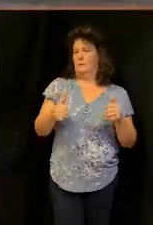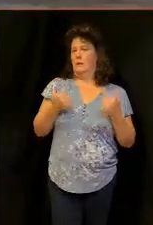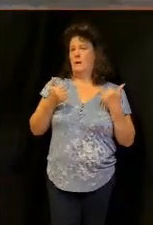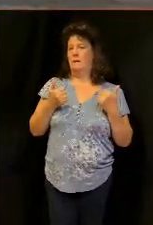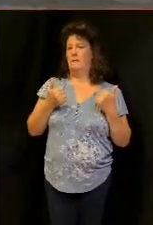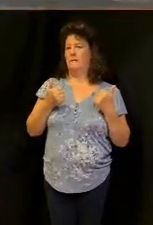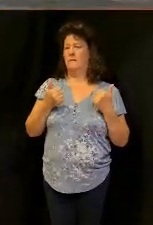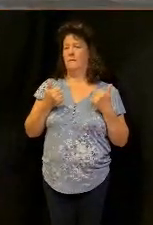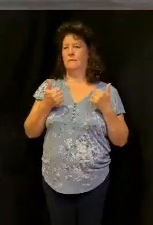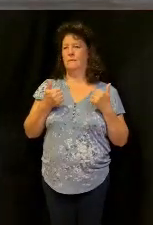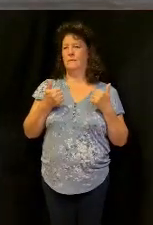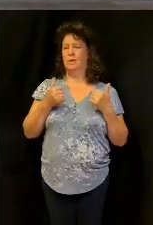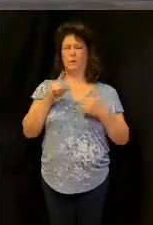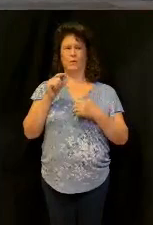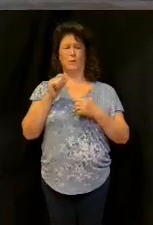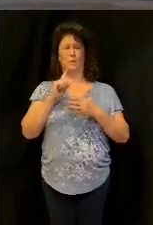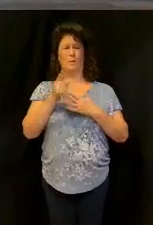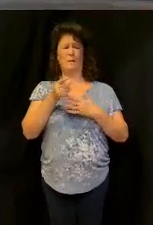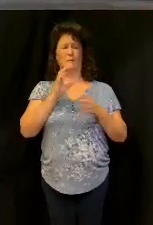Well, praise the Lord.